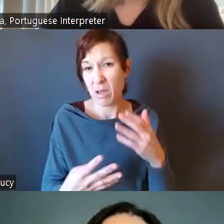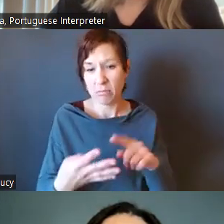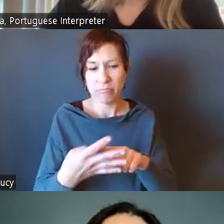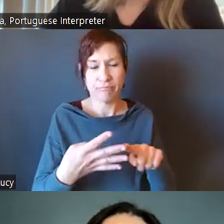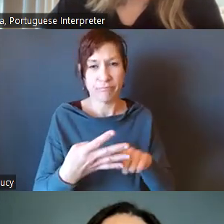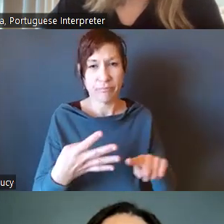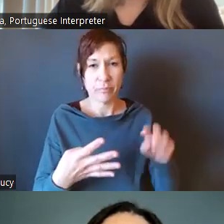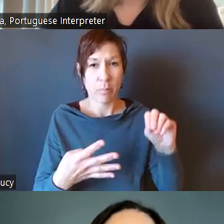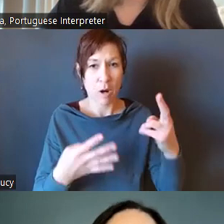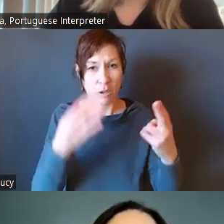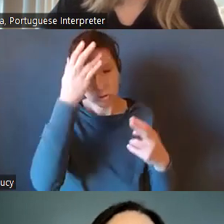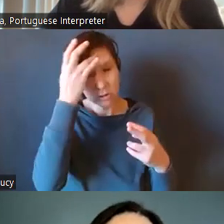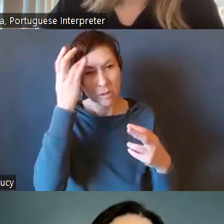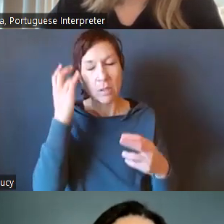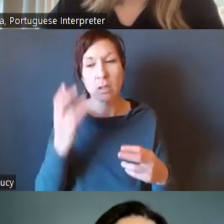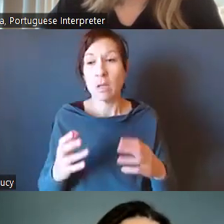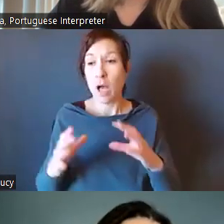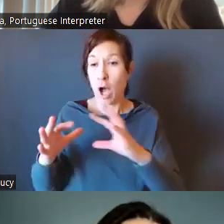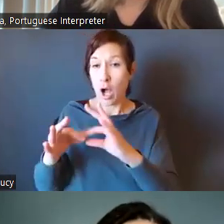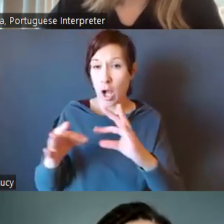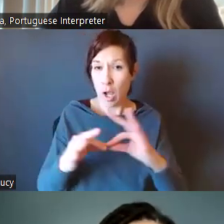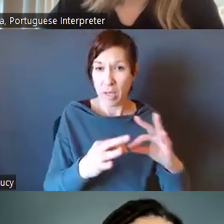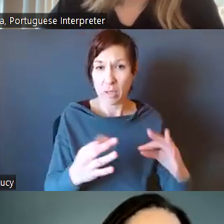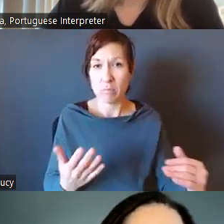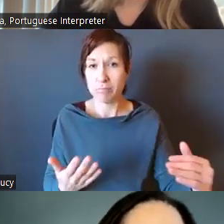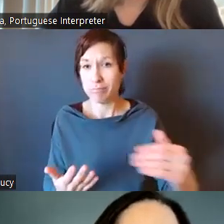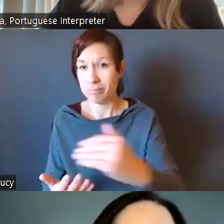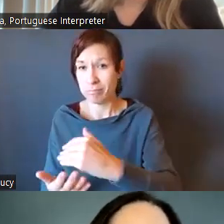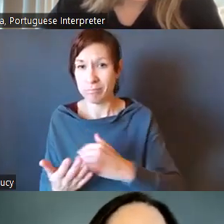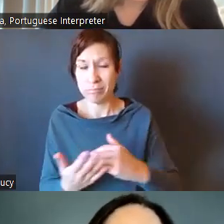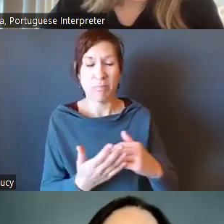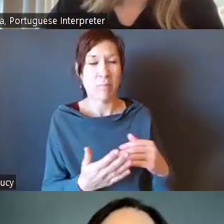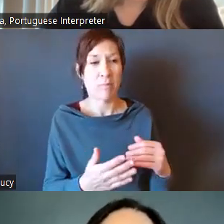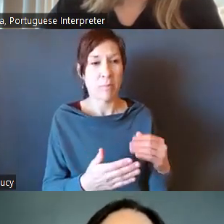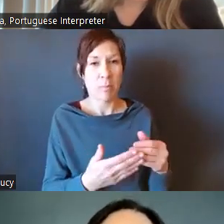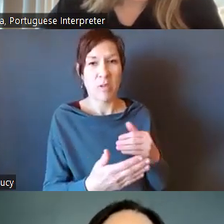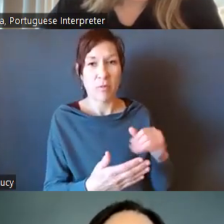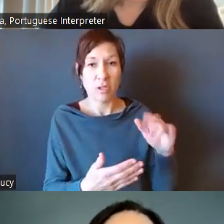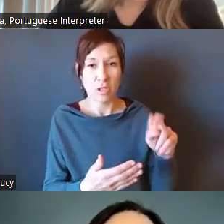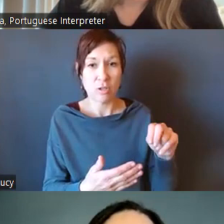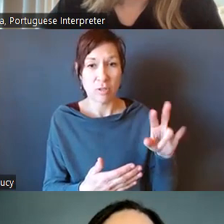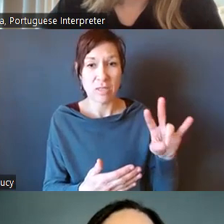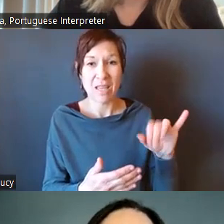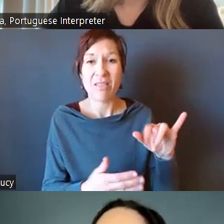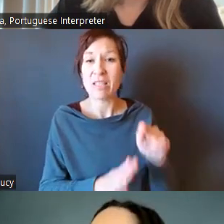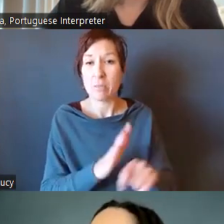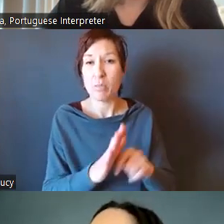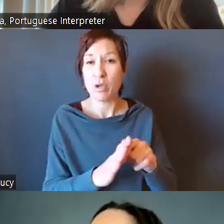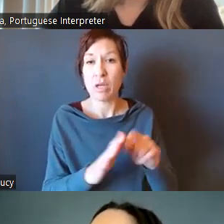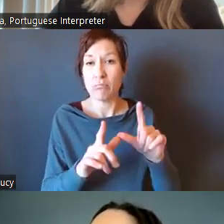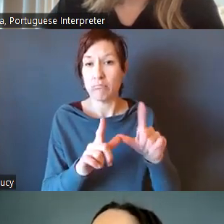do is take in the comments that come in by January 27th, when the comment period closes,